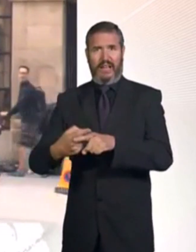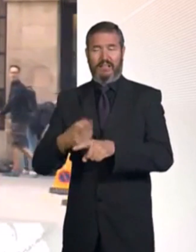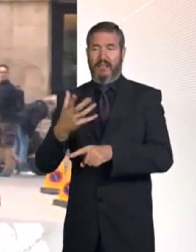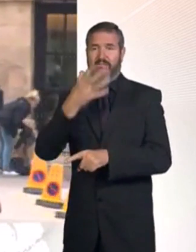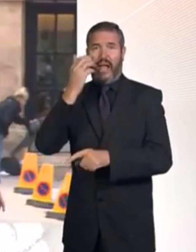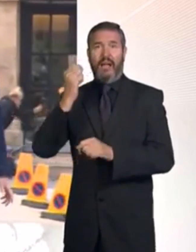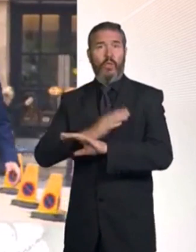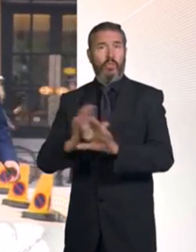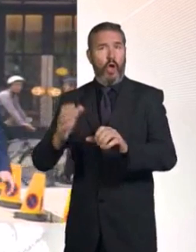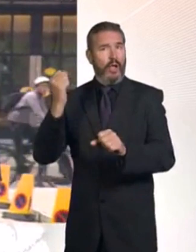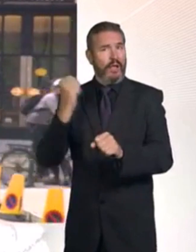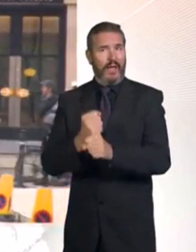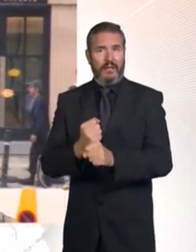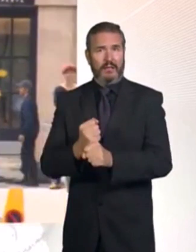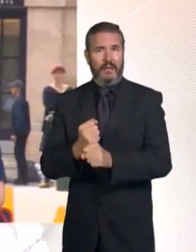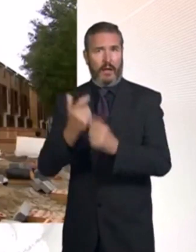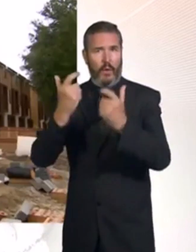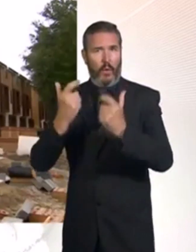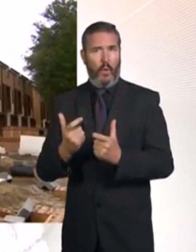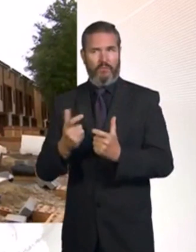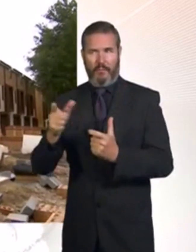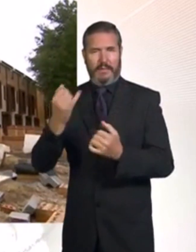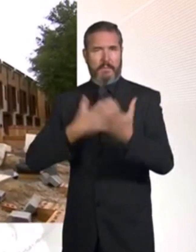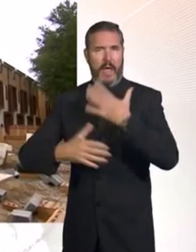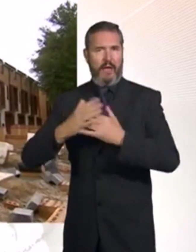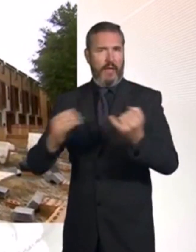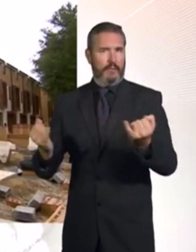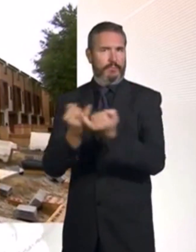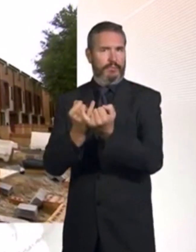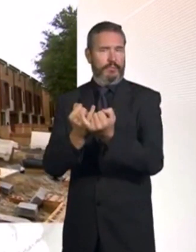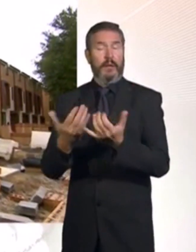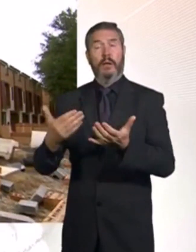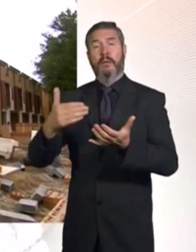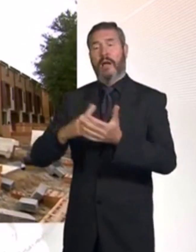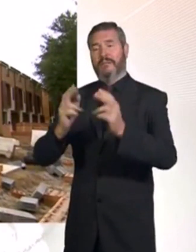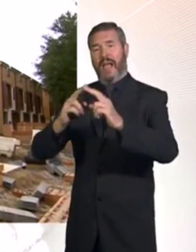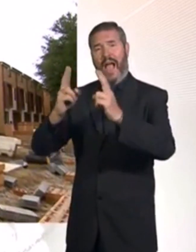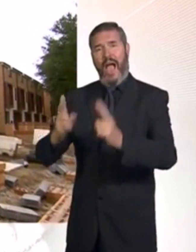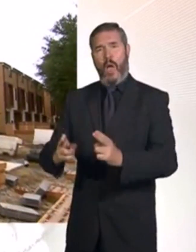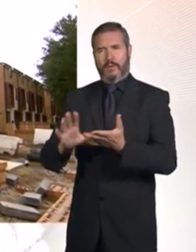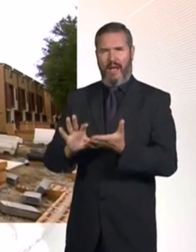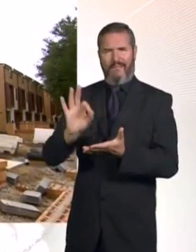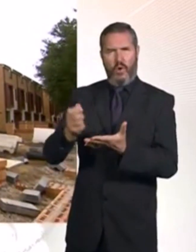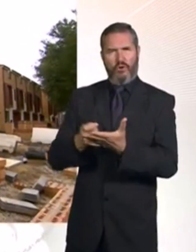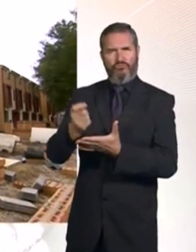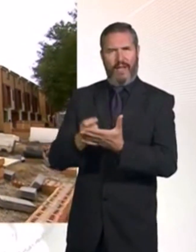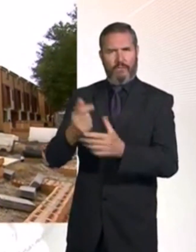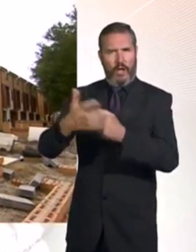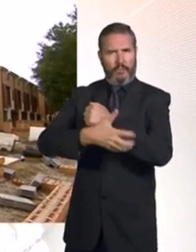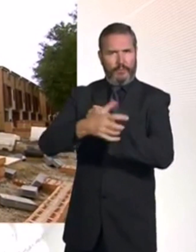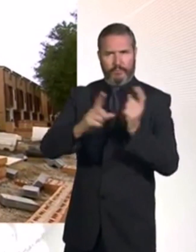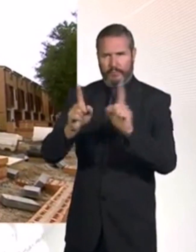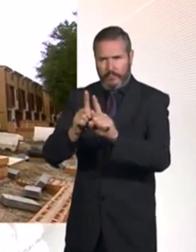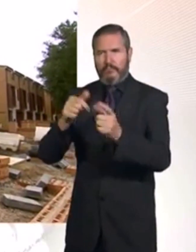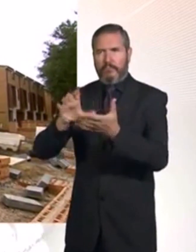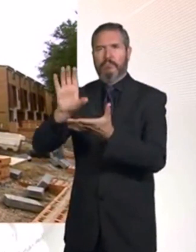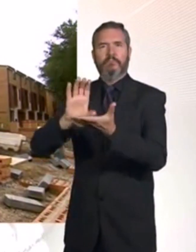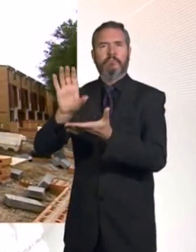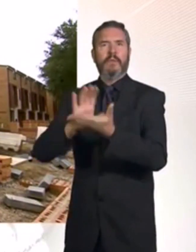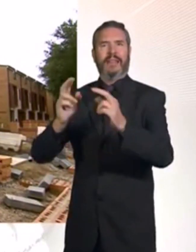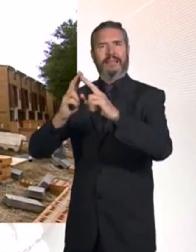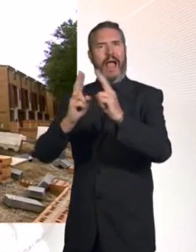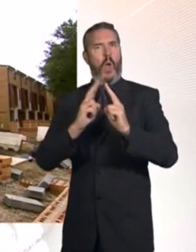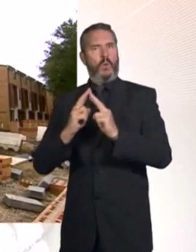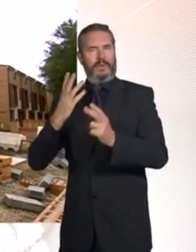of a fray at Bristol Crown Court. Social housing tenants are promised more powers by ministers. Campaigners say what's needed